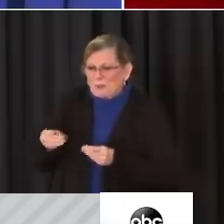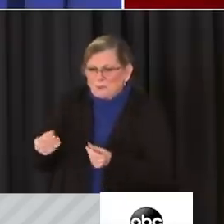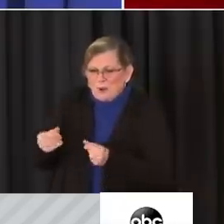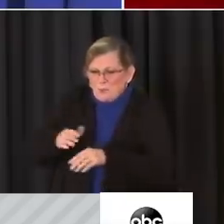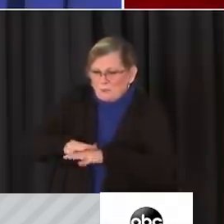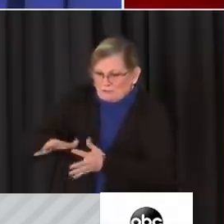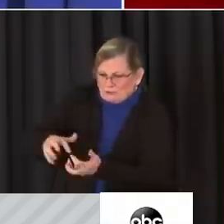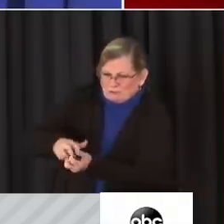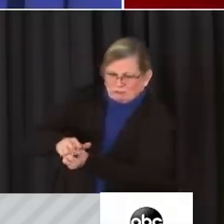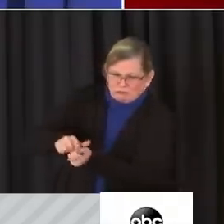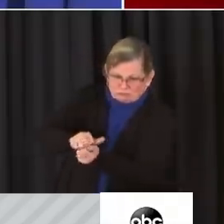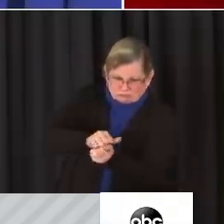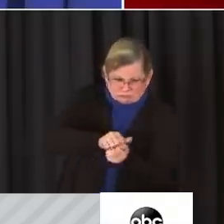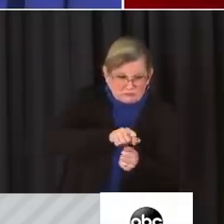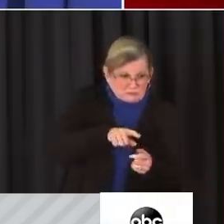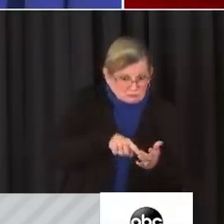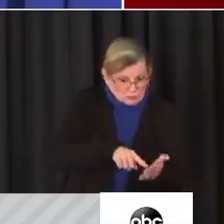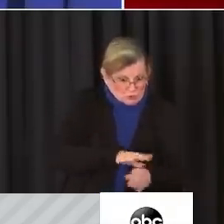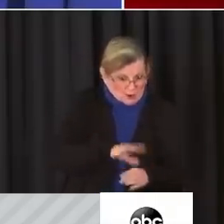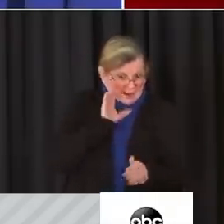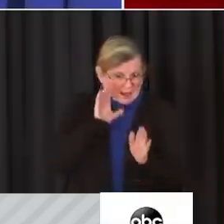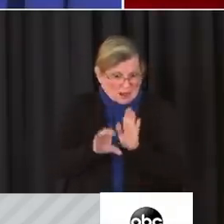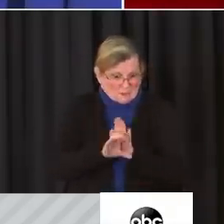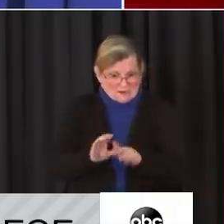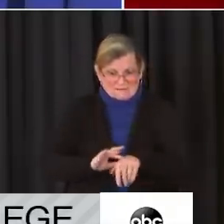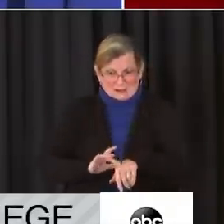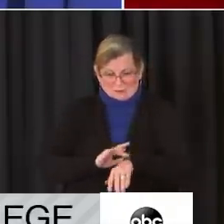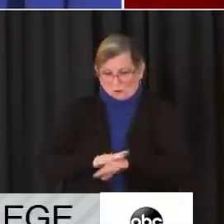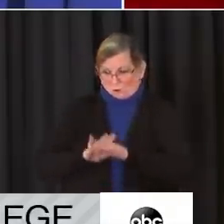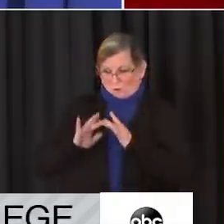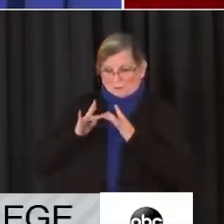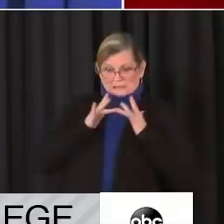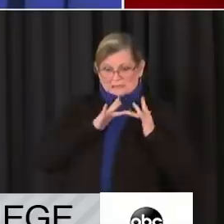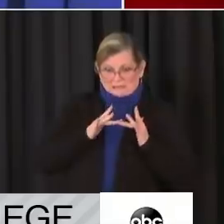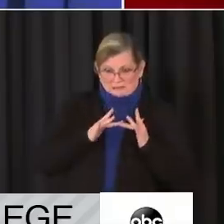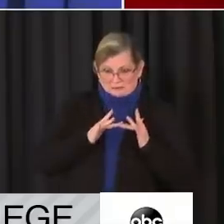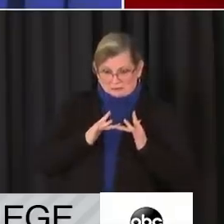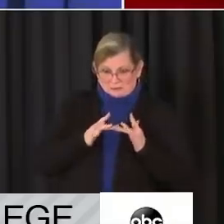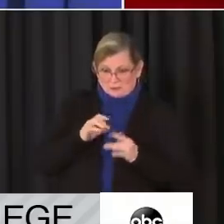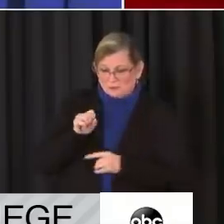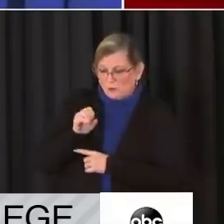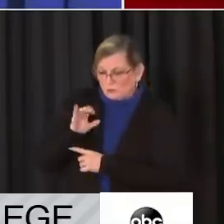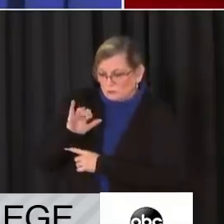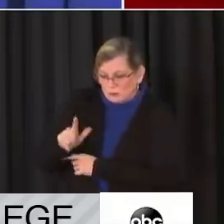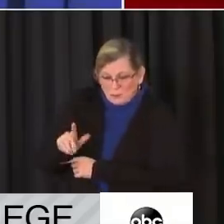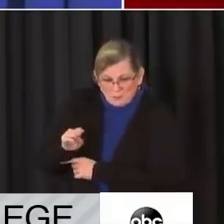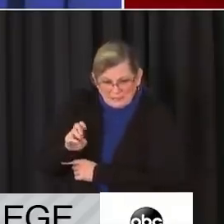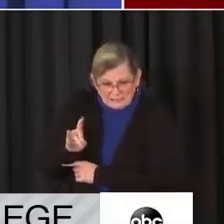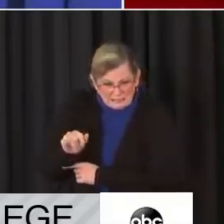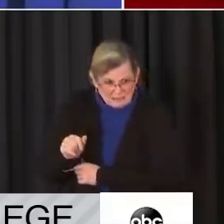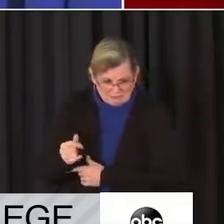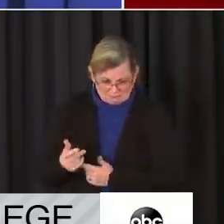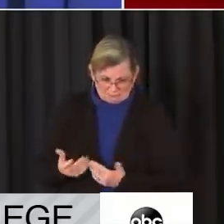destruction, and we have made these images available on our website and social media platforms.